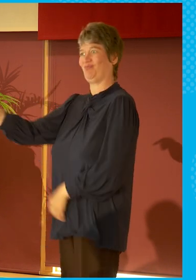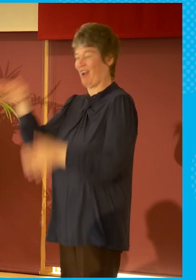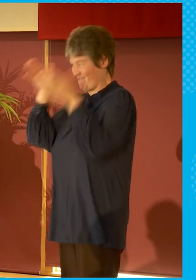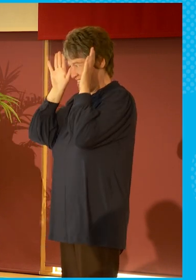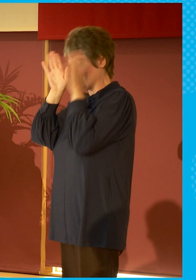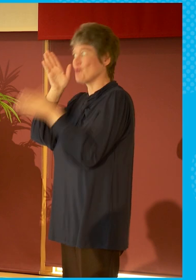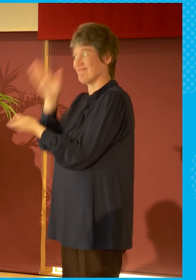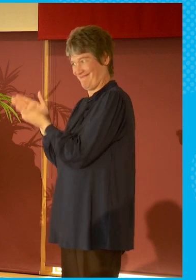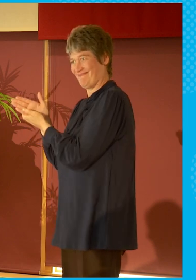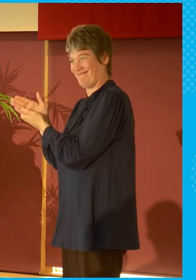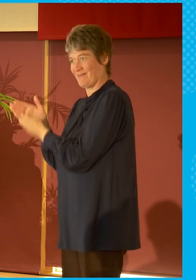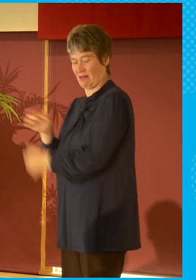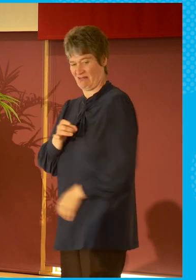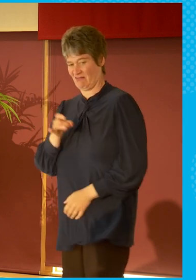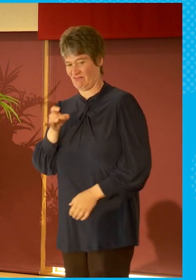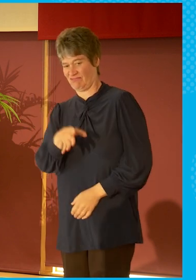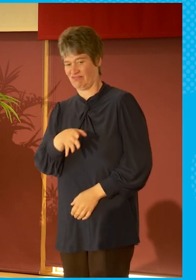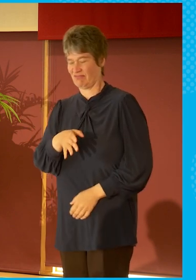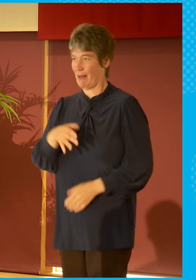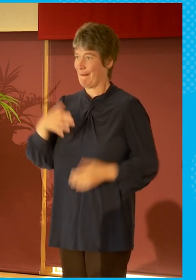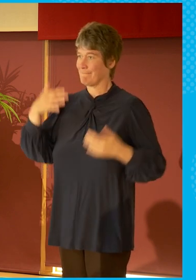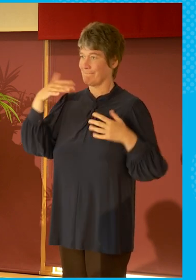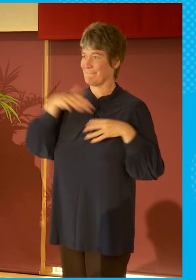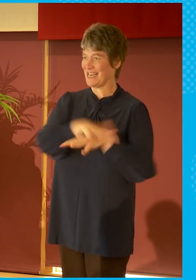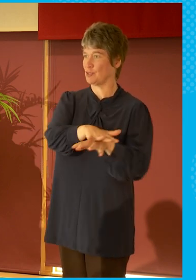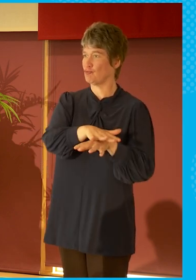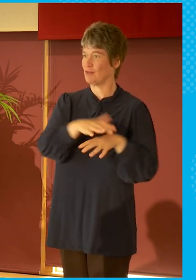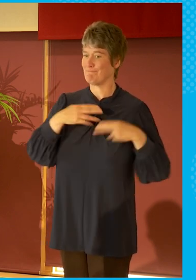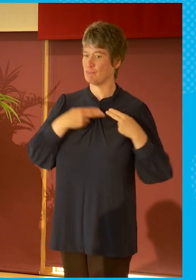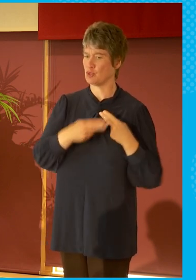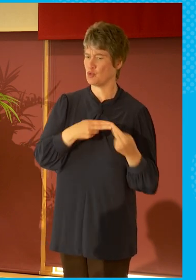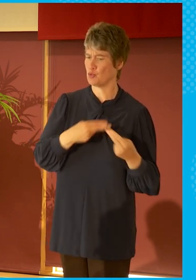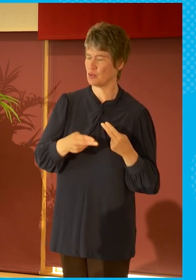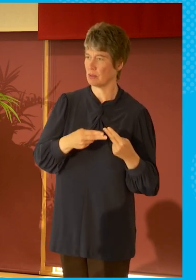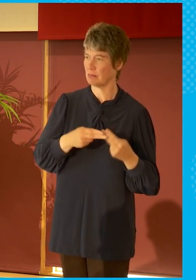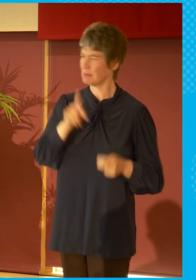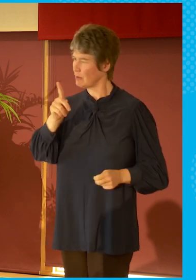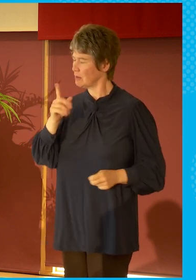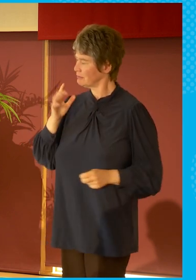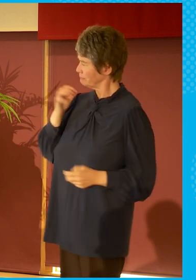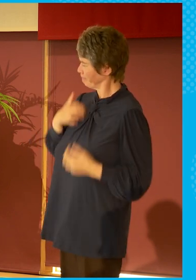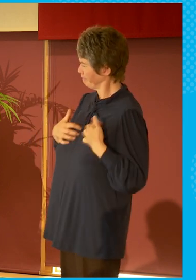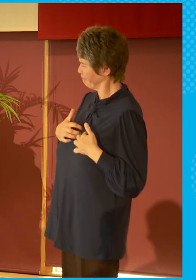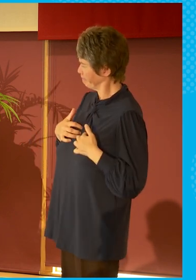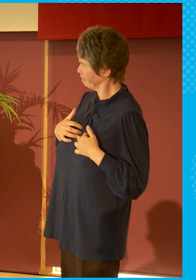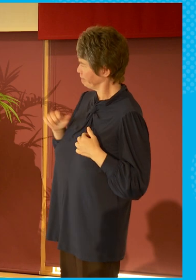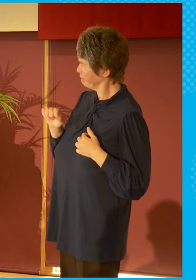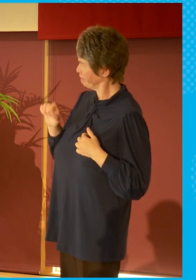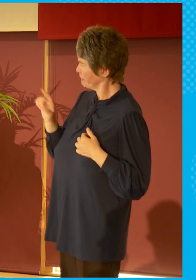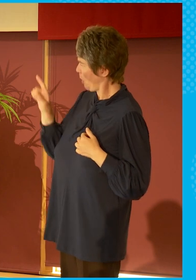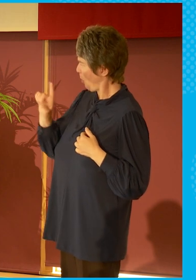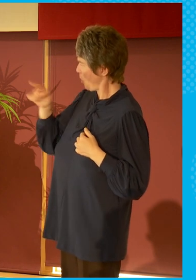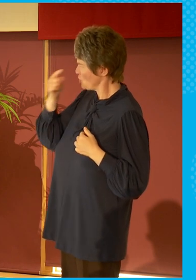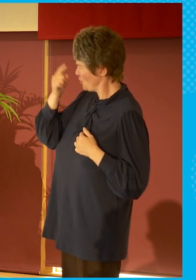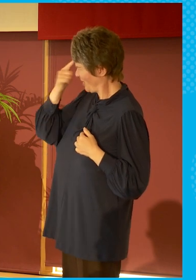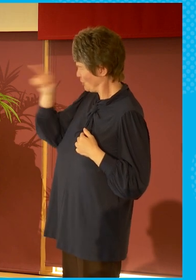So comments about that and what you think you might be able to do about it.